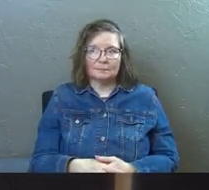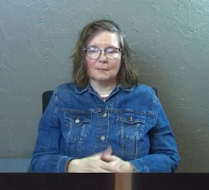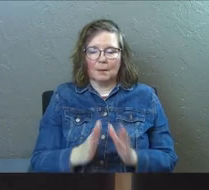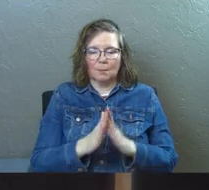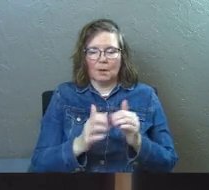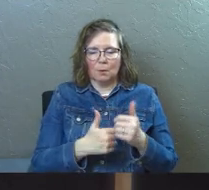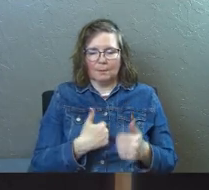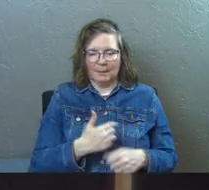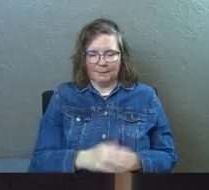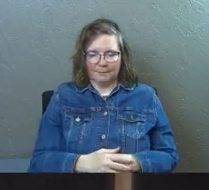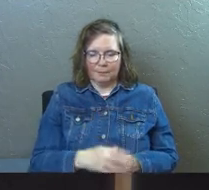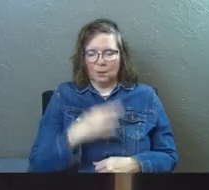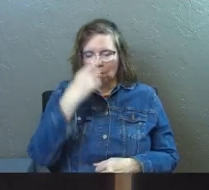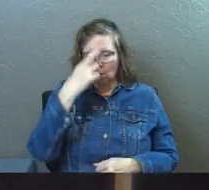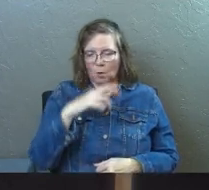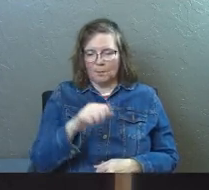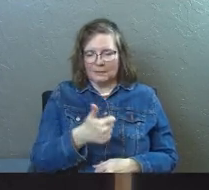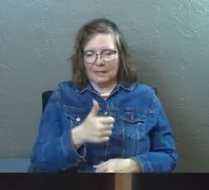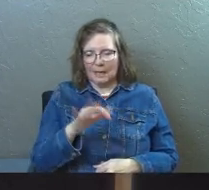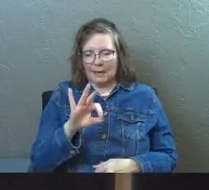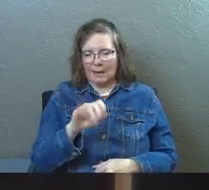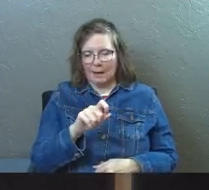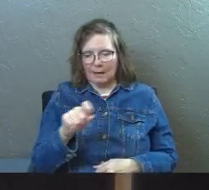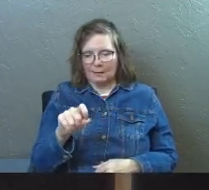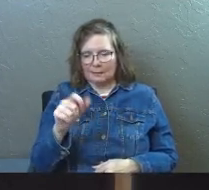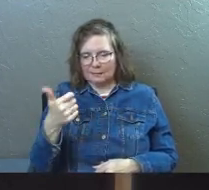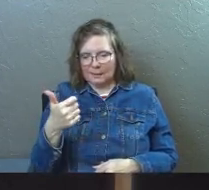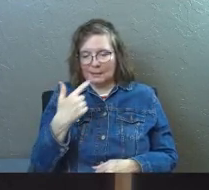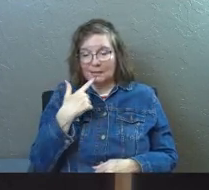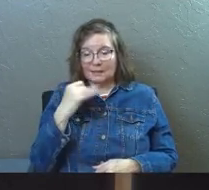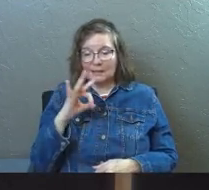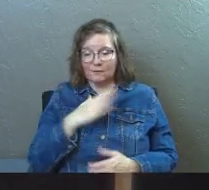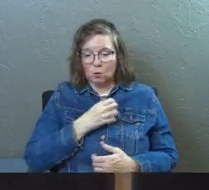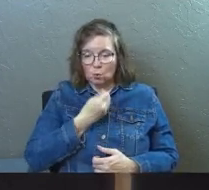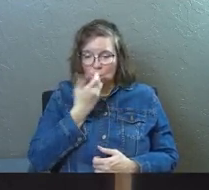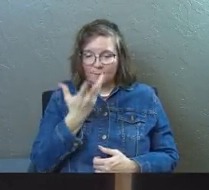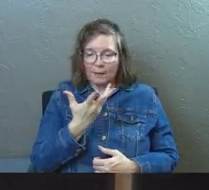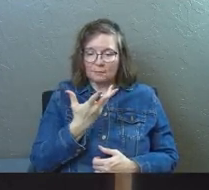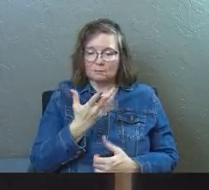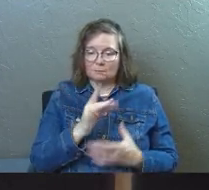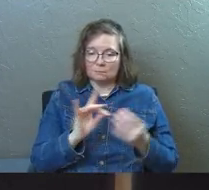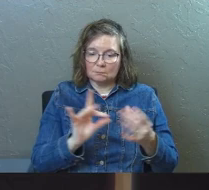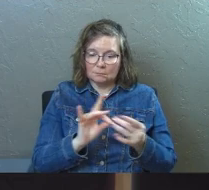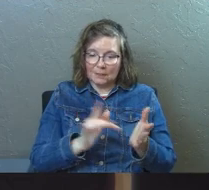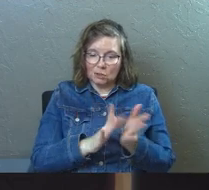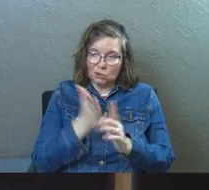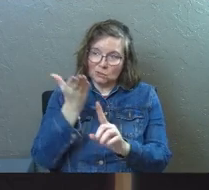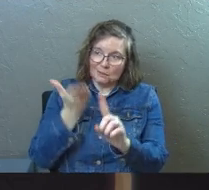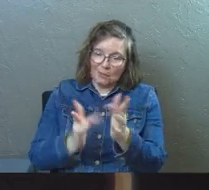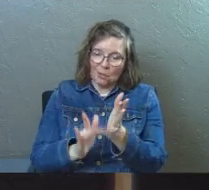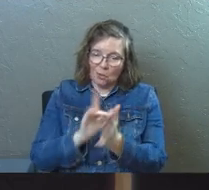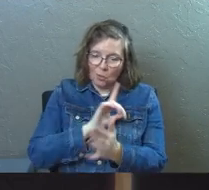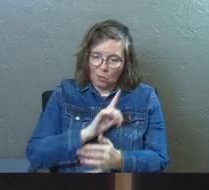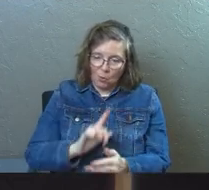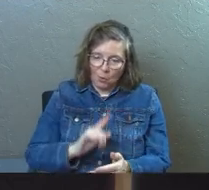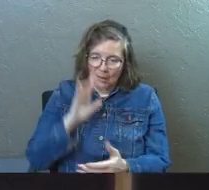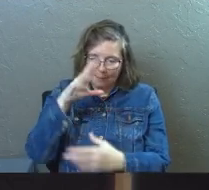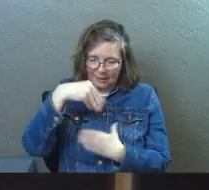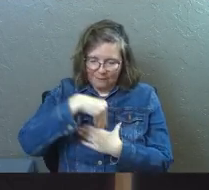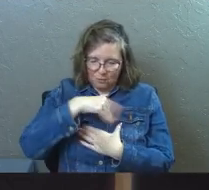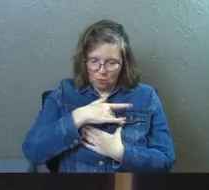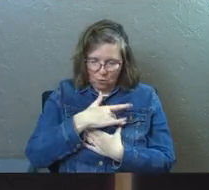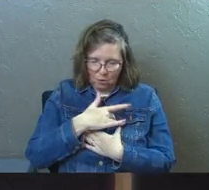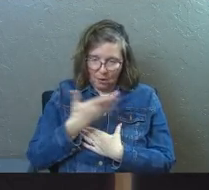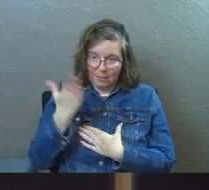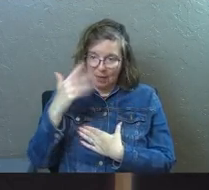Pray with me. Romans 10, 9 and 10 says that if you would confess with your mouth that Jesus is Lord and believe in your heart that